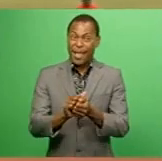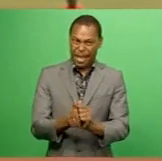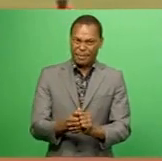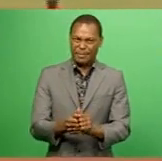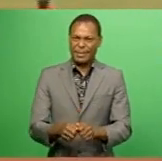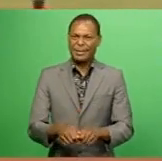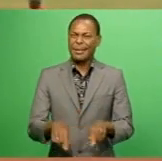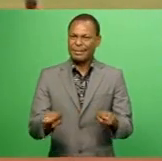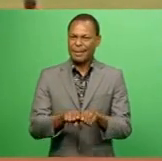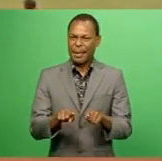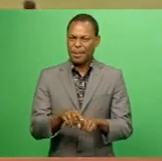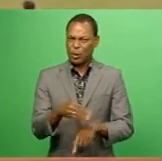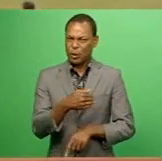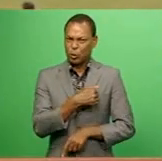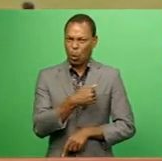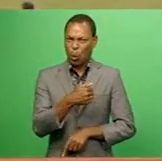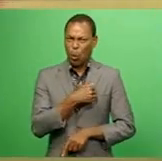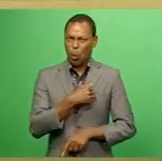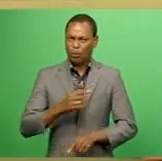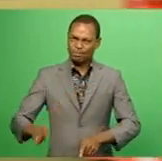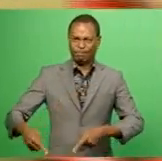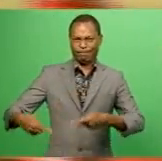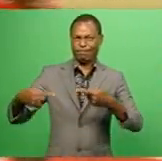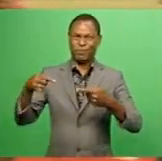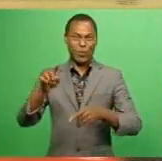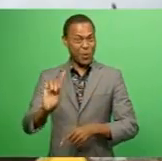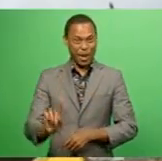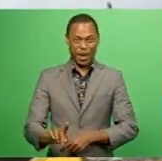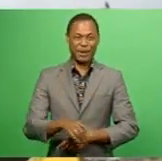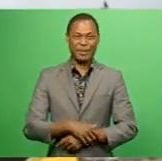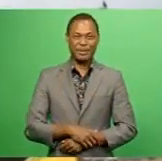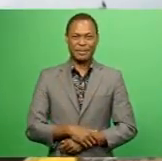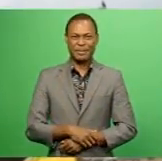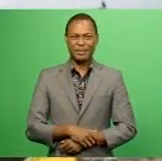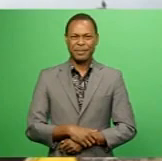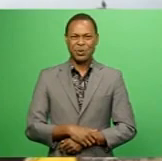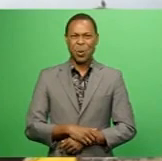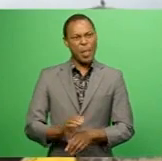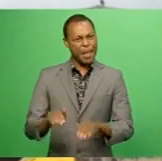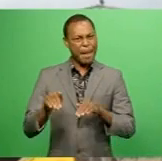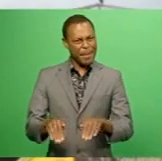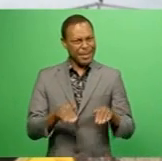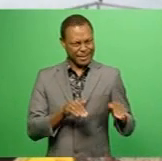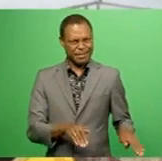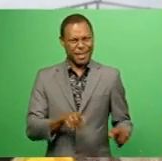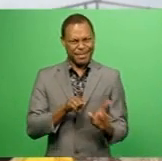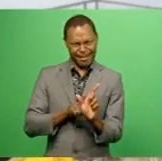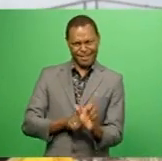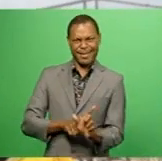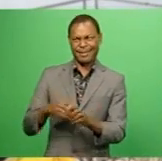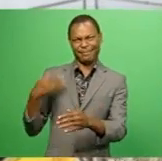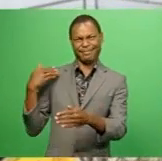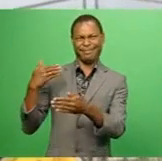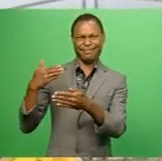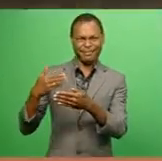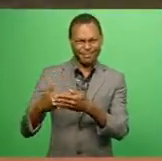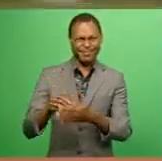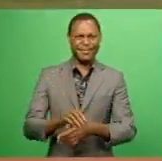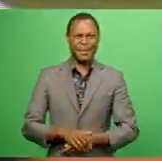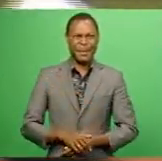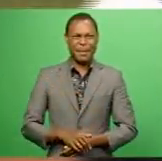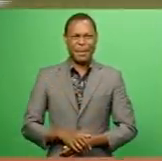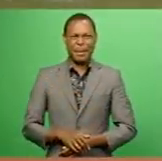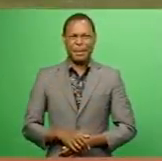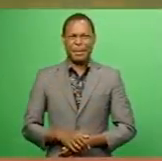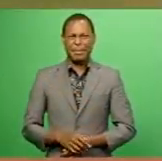in the zone competition today. Every year we have participated, we have entered the core games. And unfortunately, we